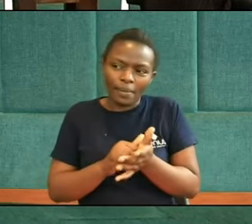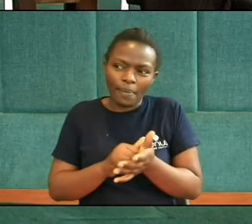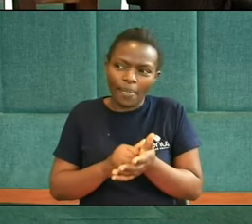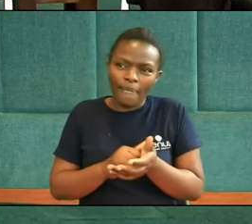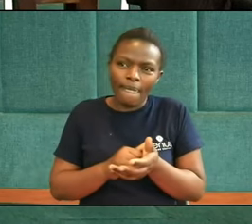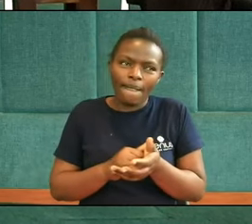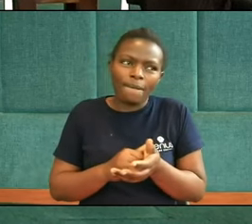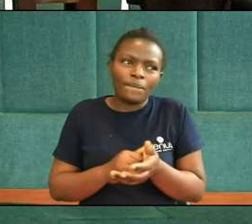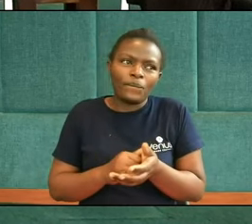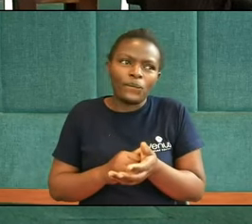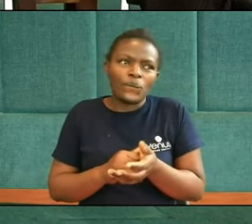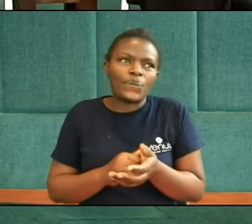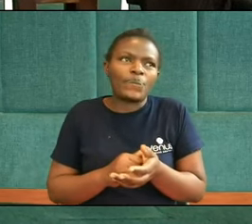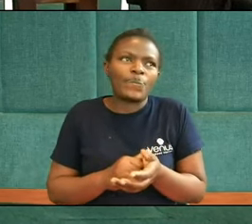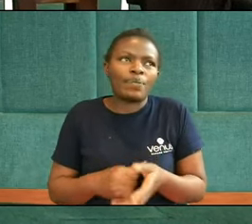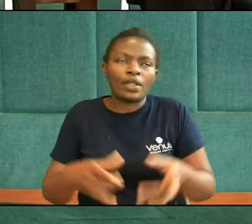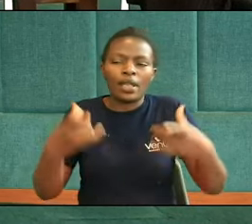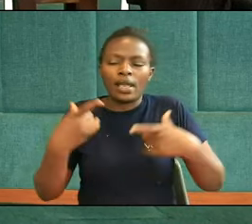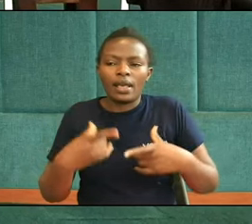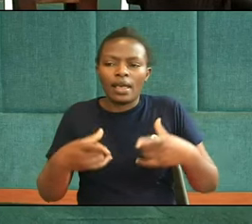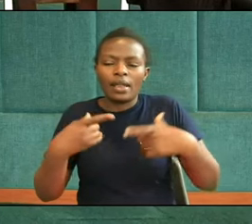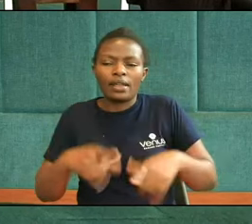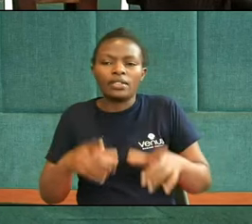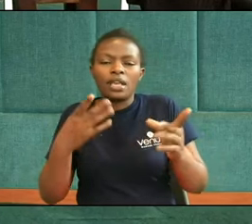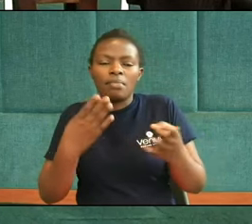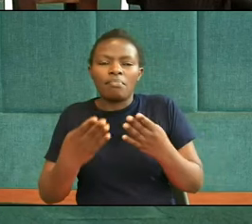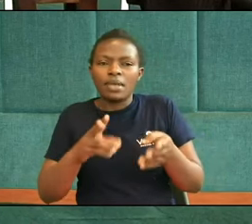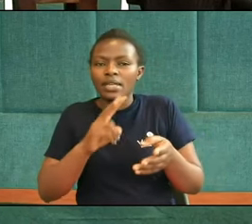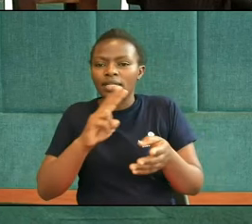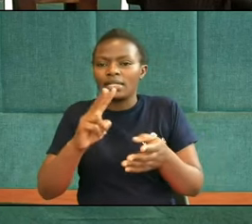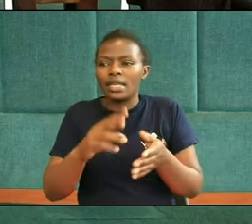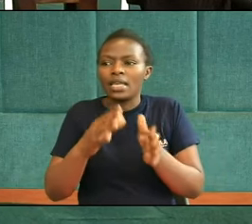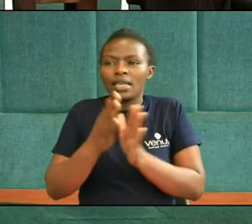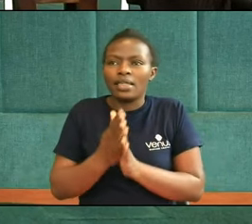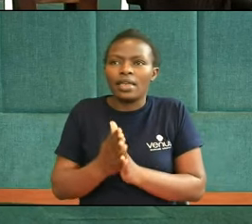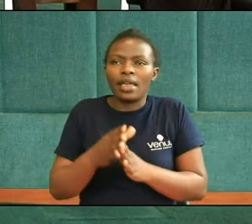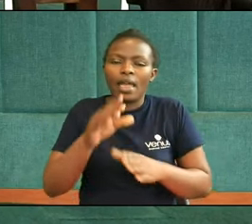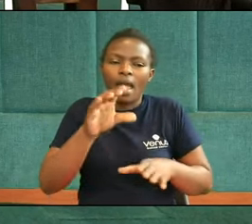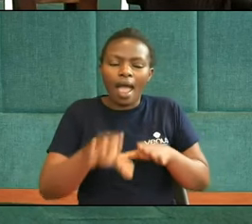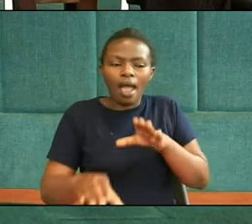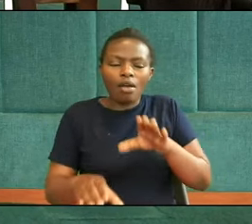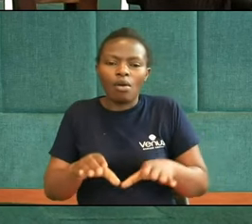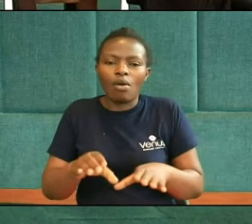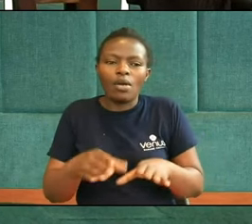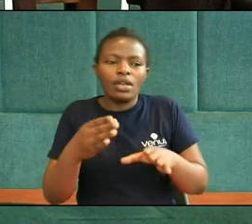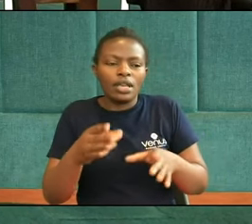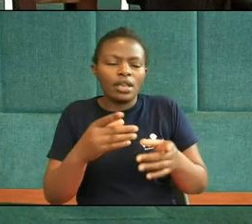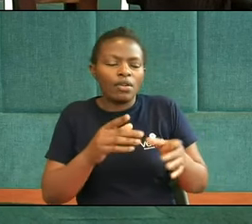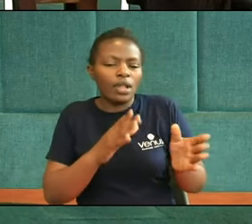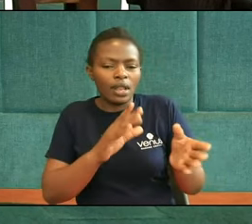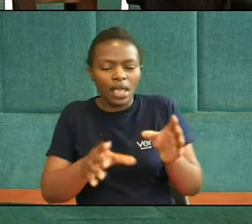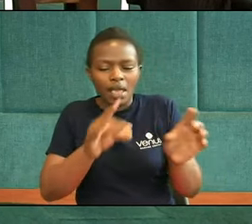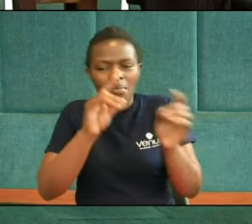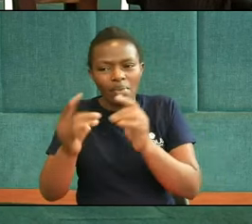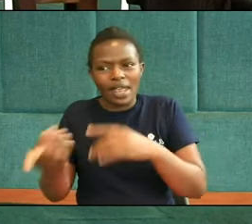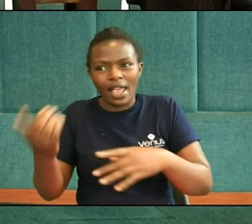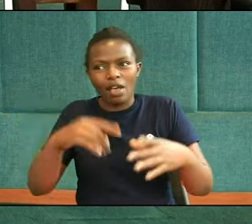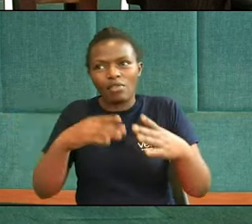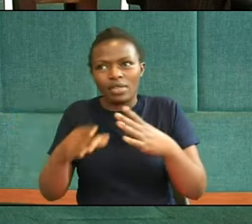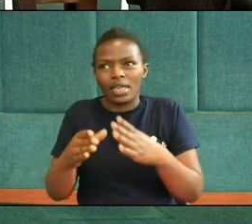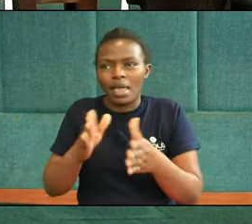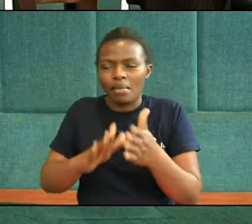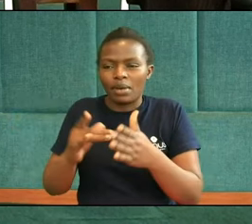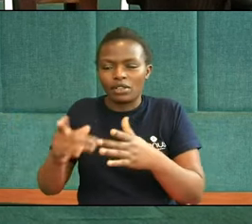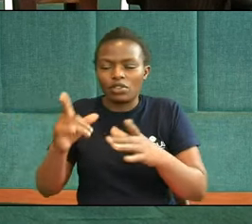Our lives may seem a tangle But as we commit ourselves To the wise master worker He will bring out The pattern of life And character That will be